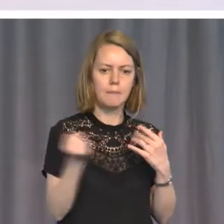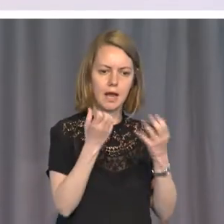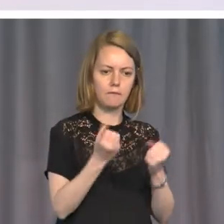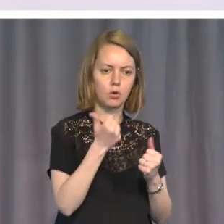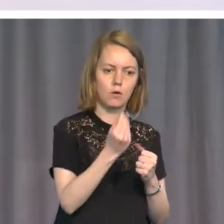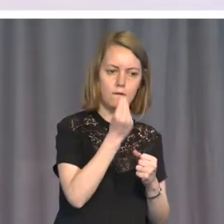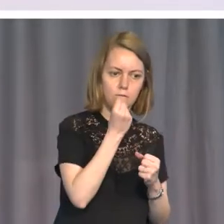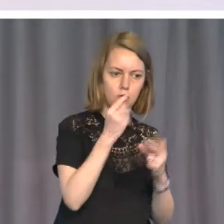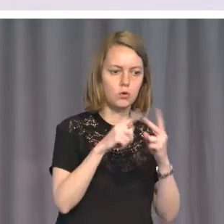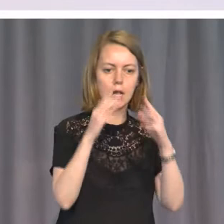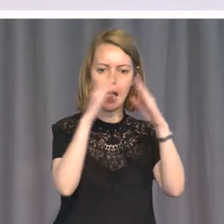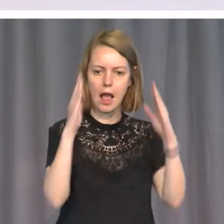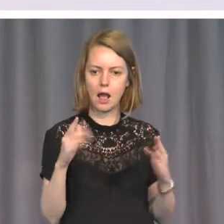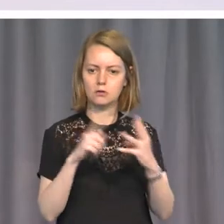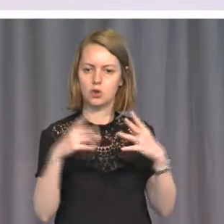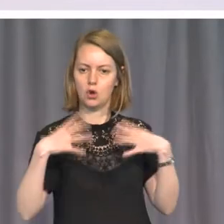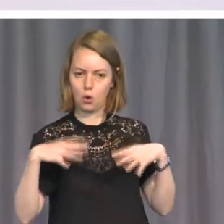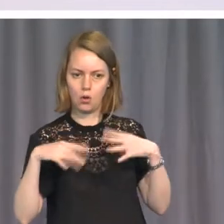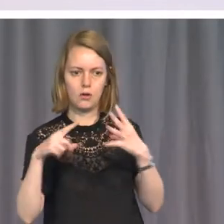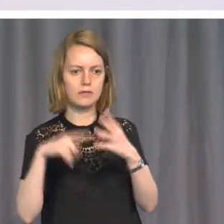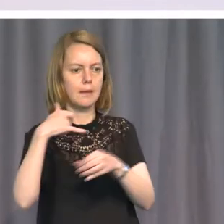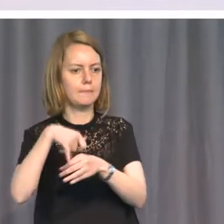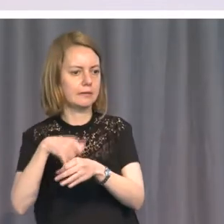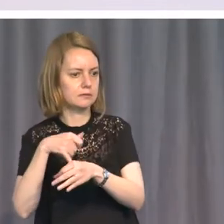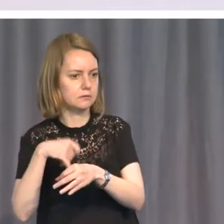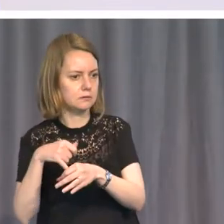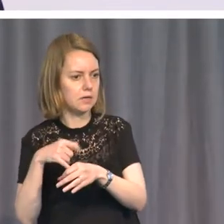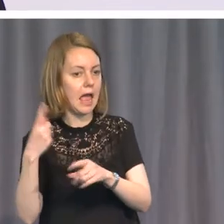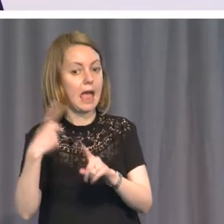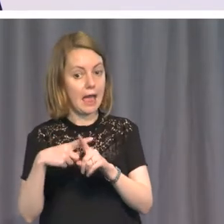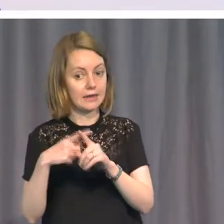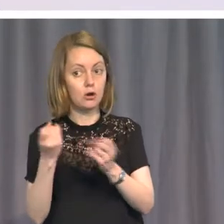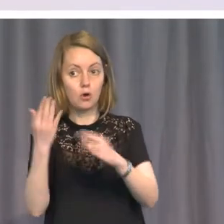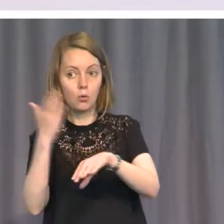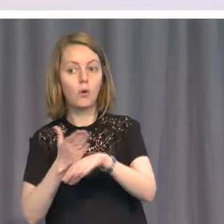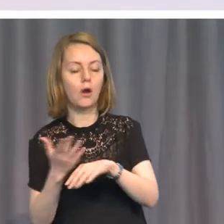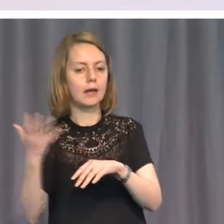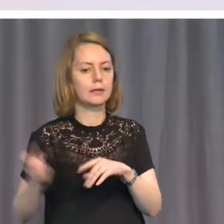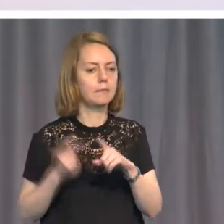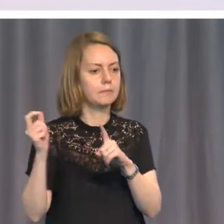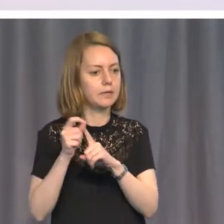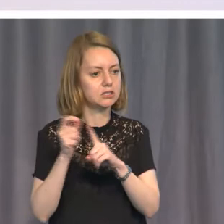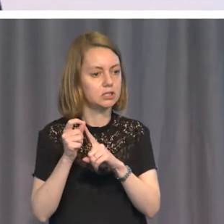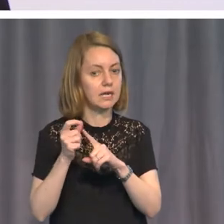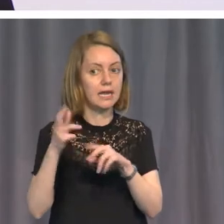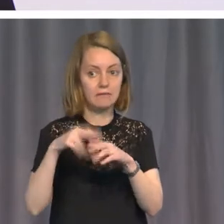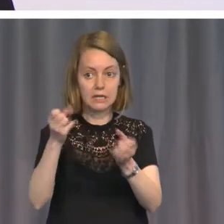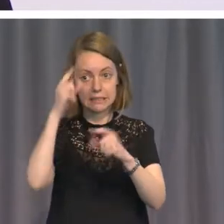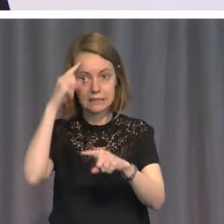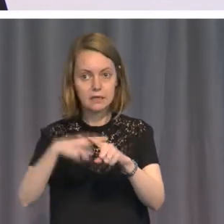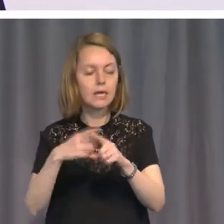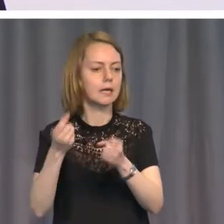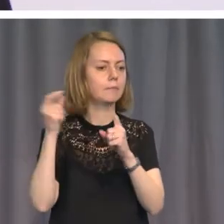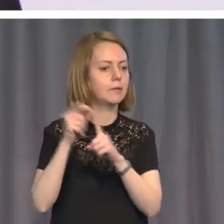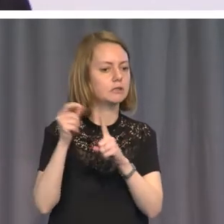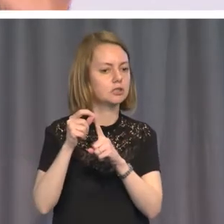housing, and medical care, and benefits in the event of unemployment, sickness, disability, widowhood, or old